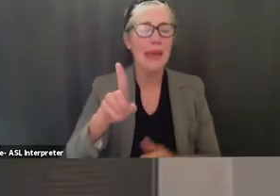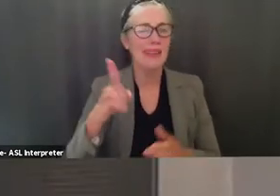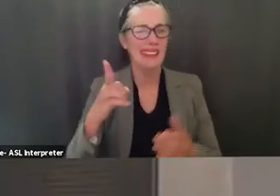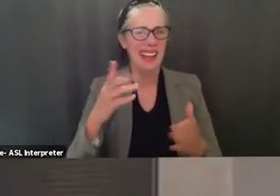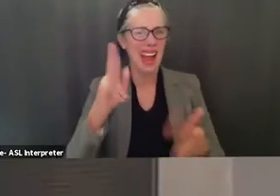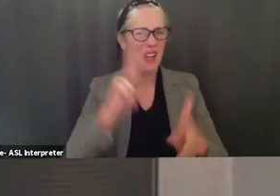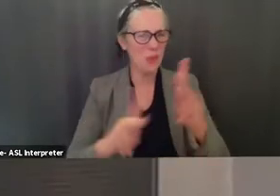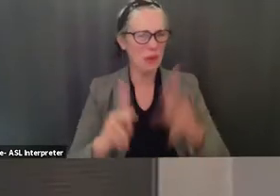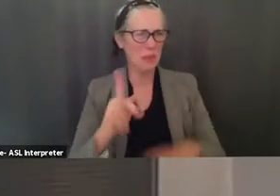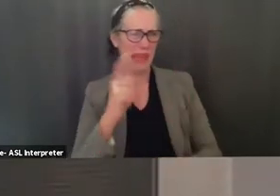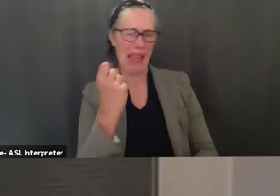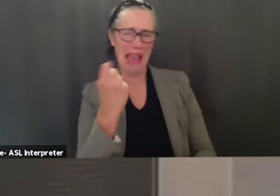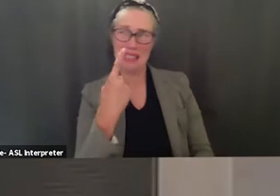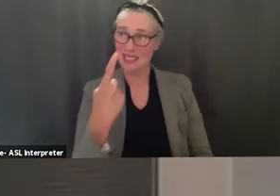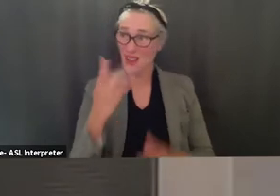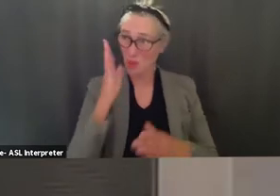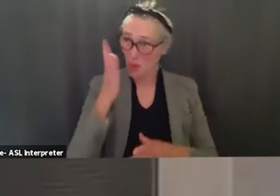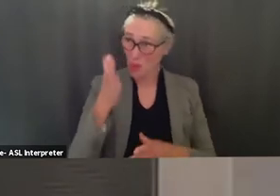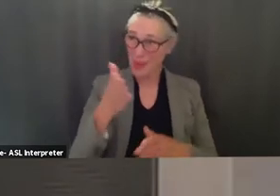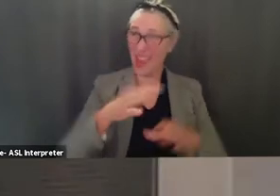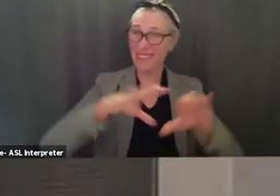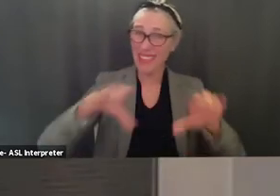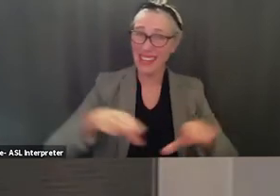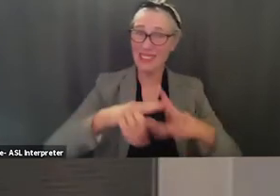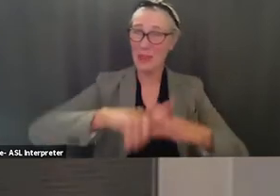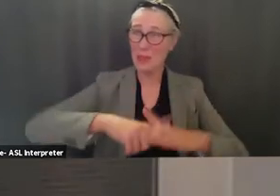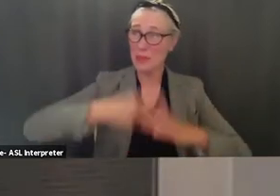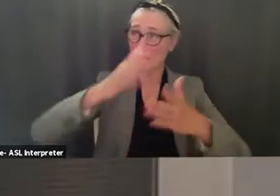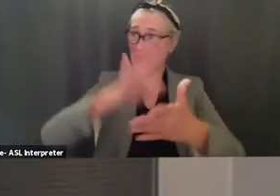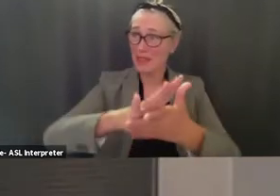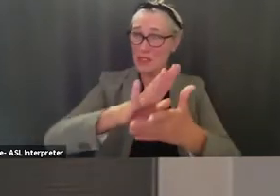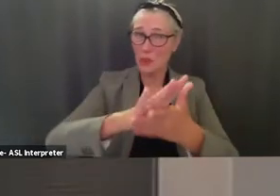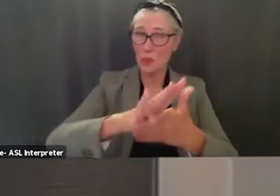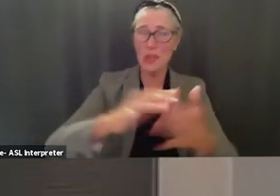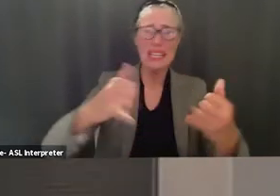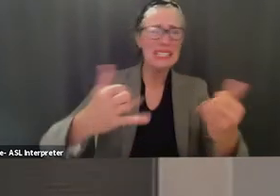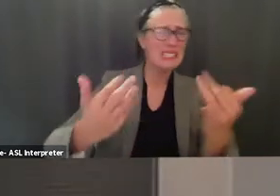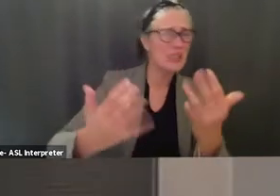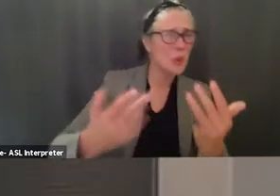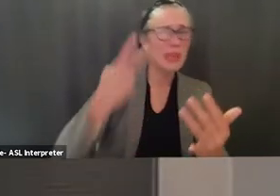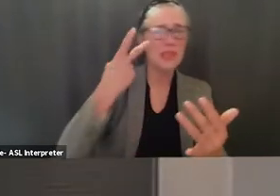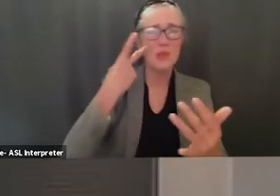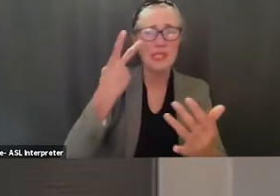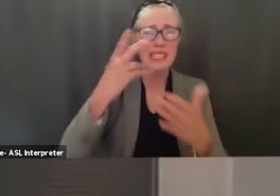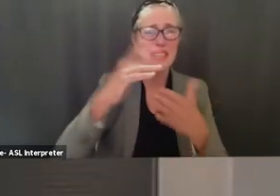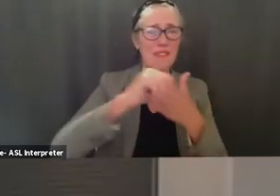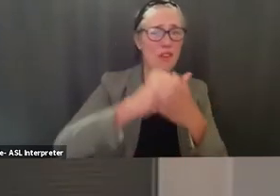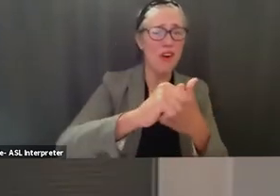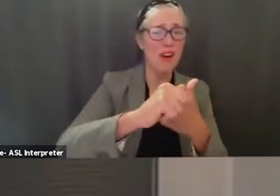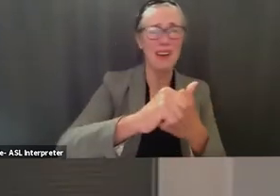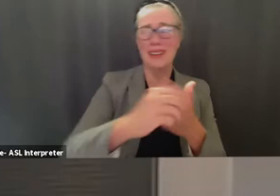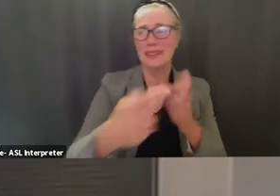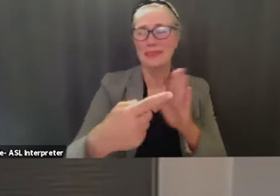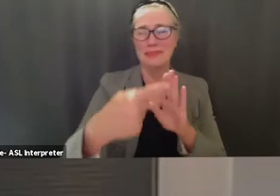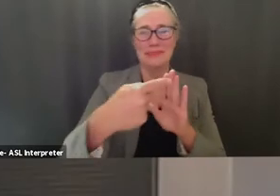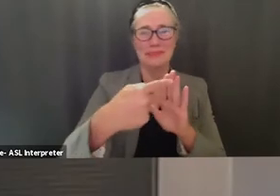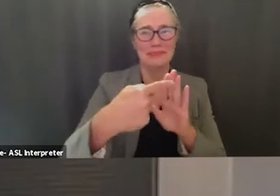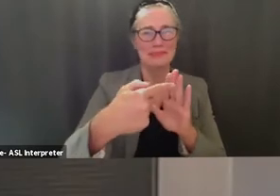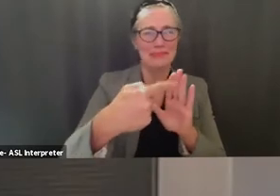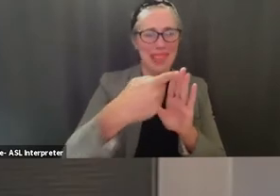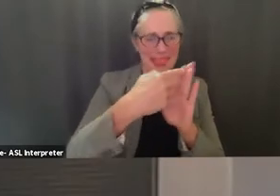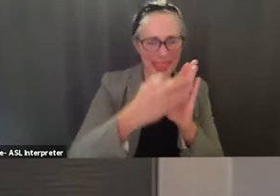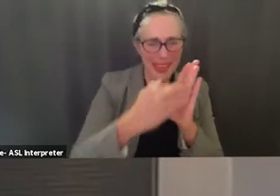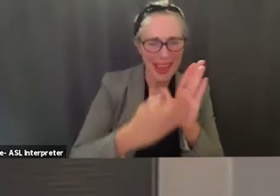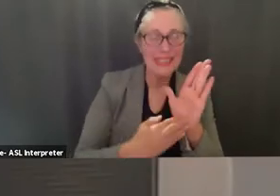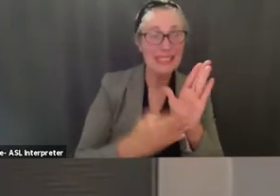those activities at the beginning of school and as far as i know we we're still waiting for guidance so if you have any updated information we look forward to